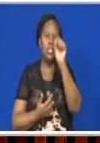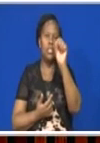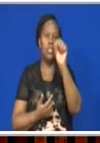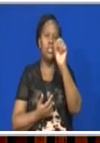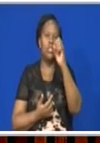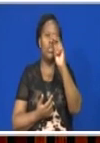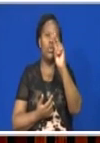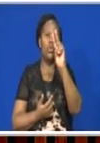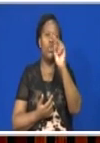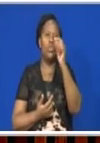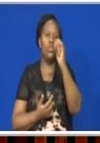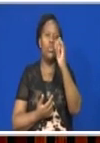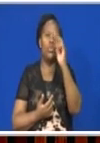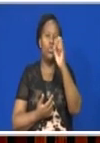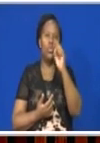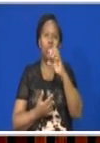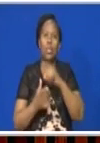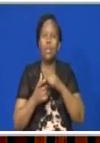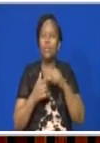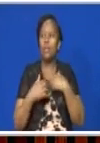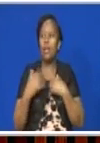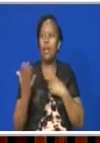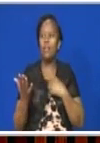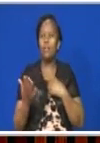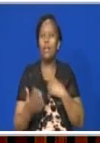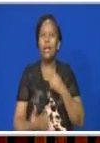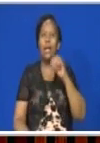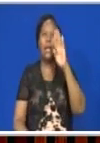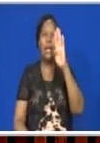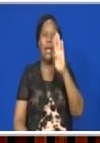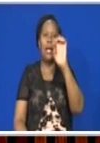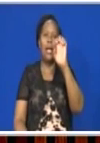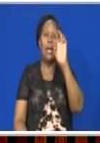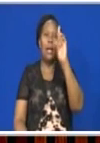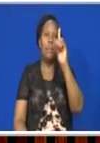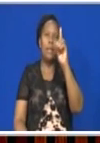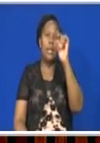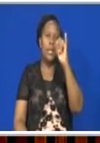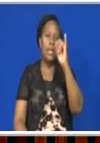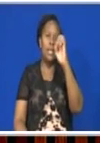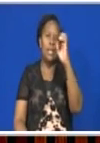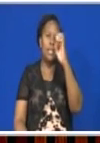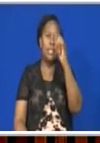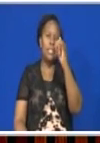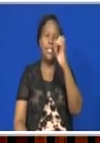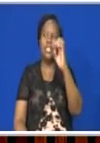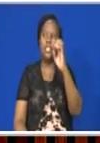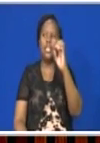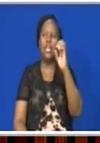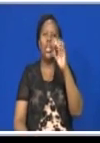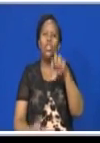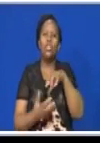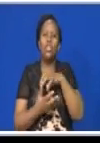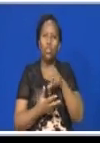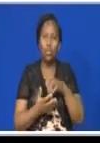Number two, we have Benedict solutions. Number two, we have Benedict solution.